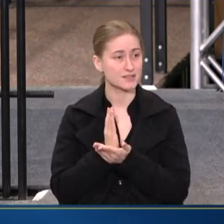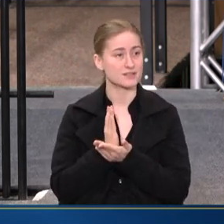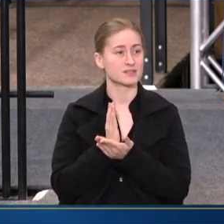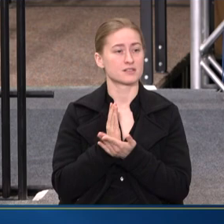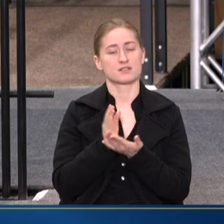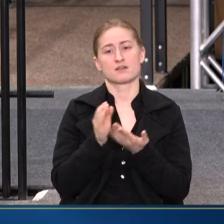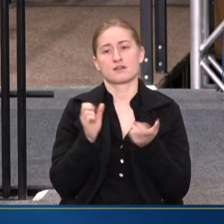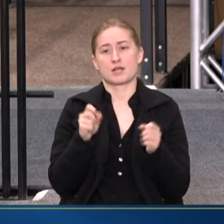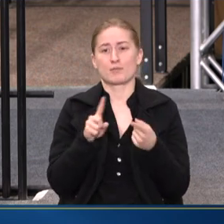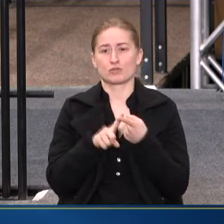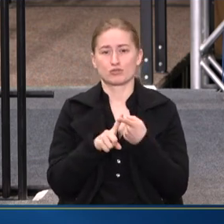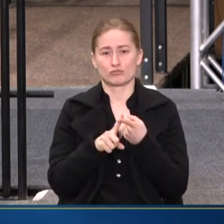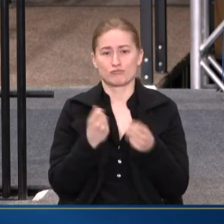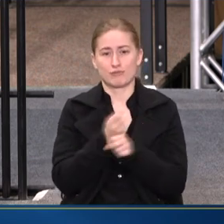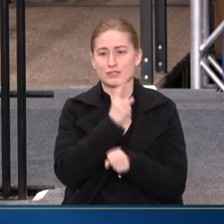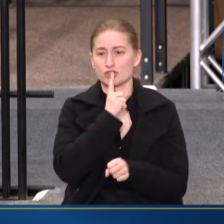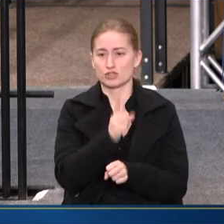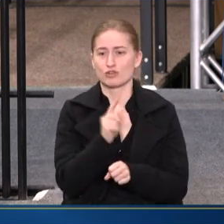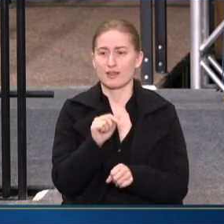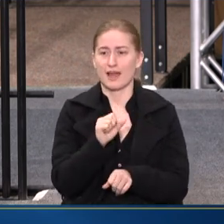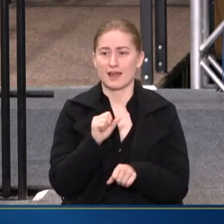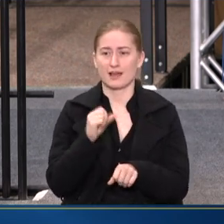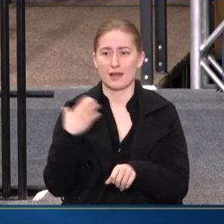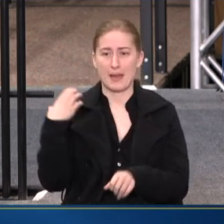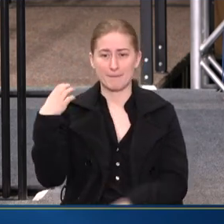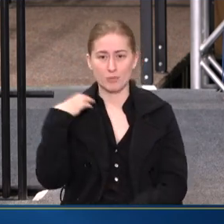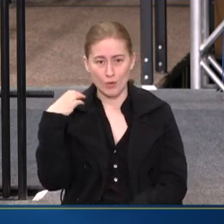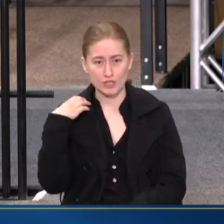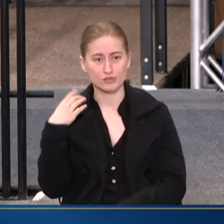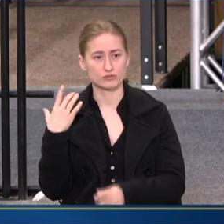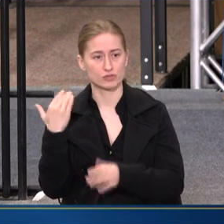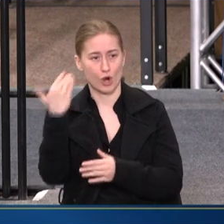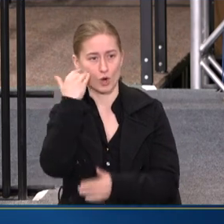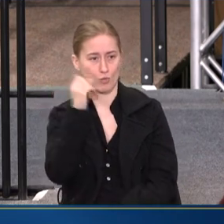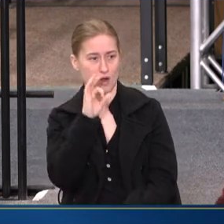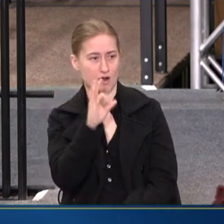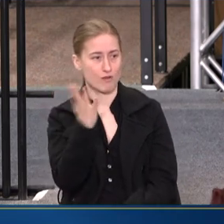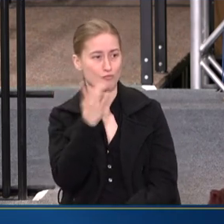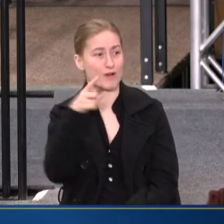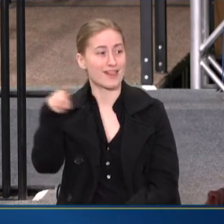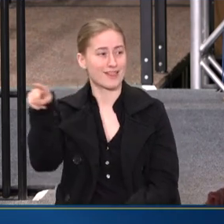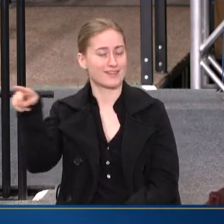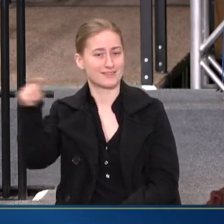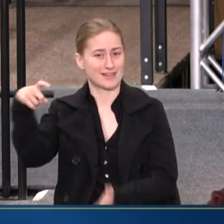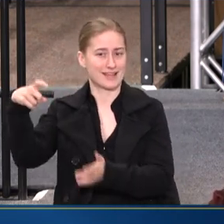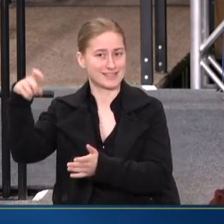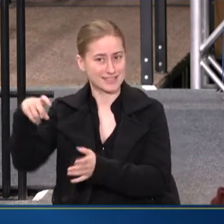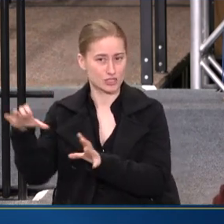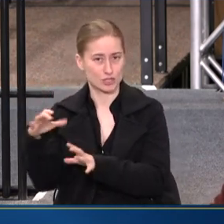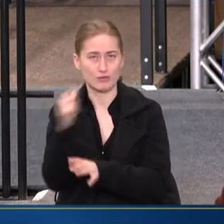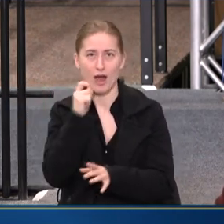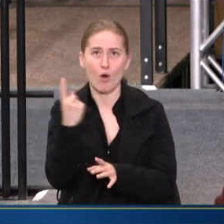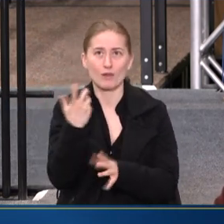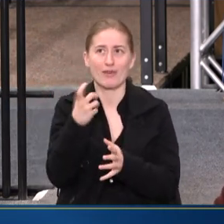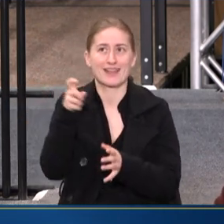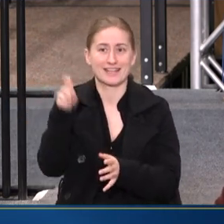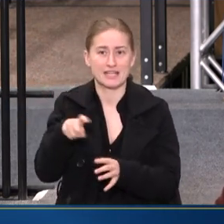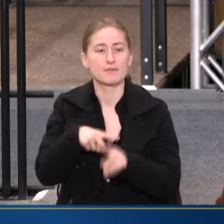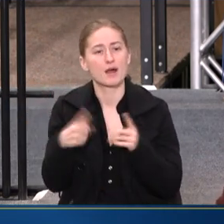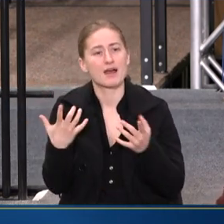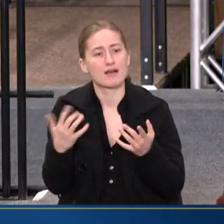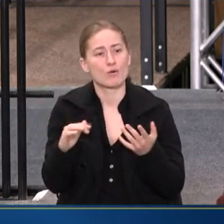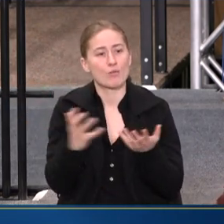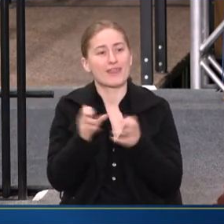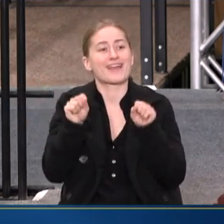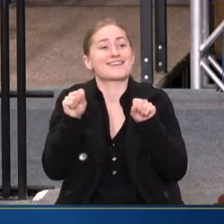IN ORDER TO ENSURE THAT EMPLOYERS ARE AWARE OF WHAT THEY NEED TO DO, NOT JUST WHAT THEY NEED TO DO, BUT WHAT THEY CAN